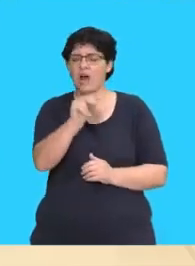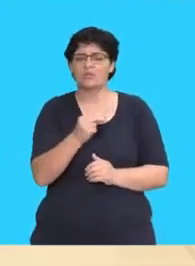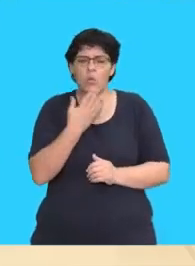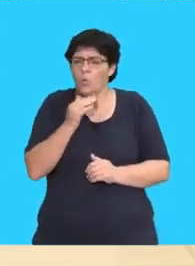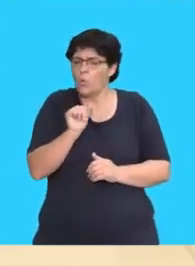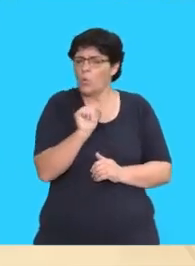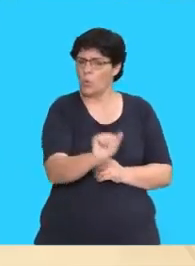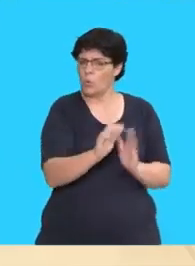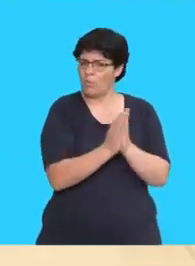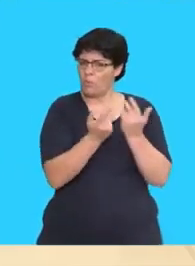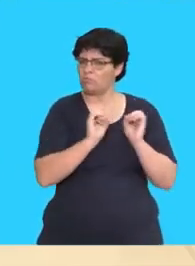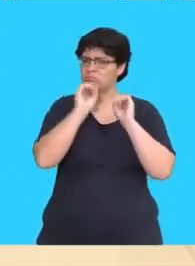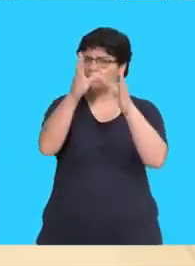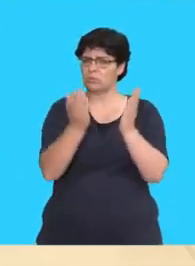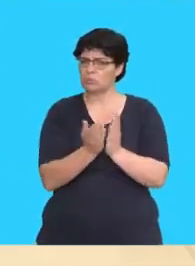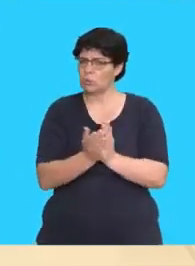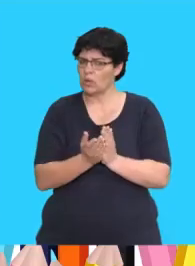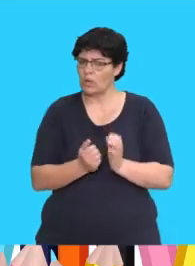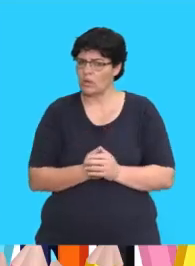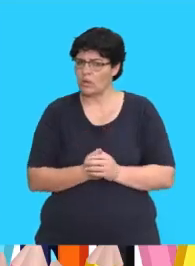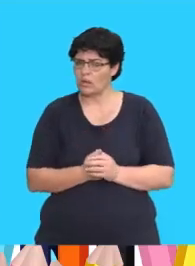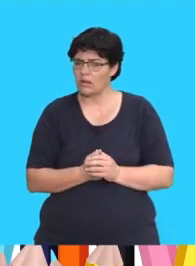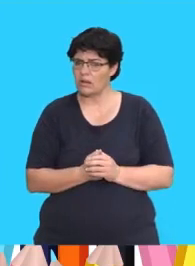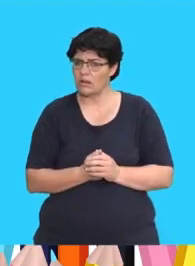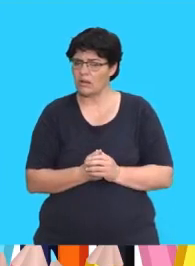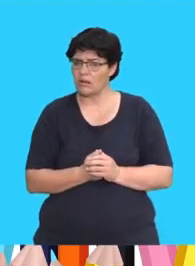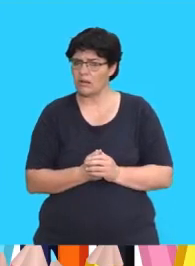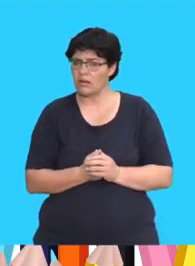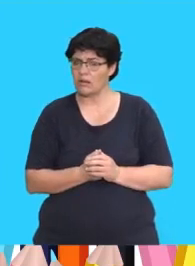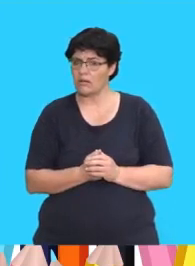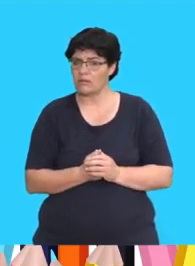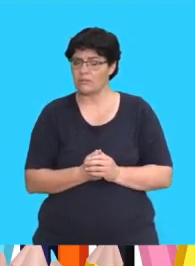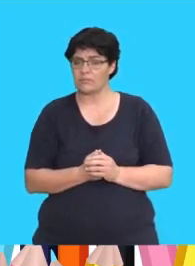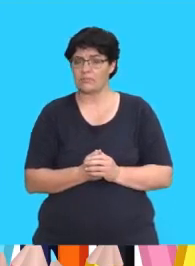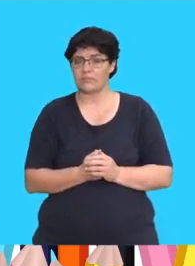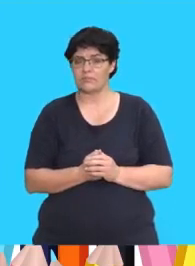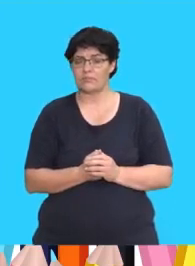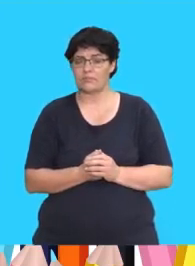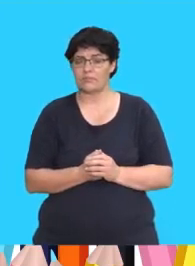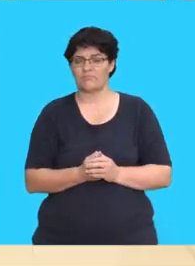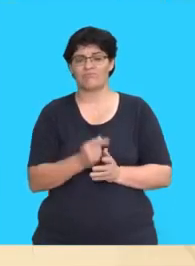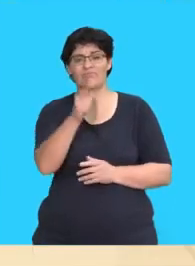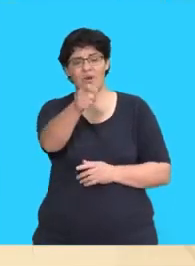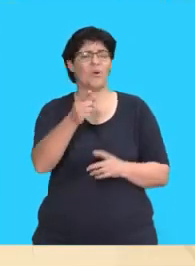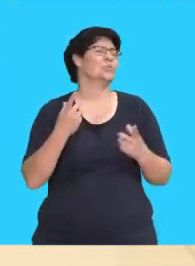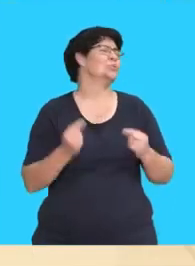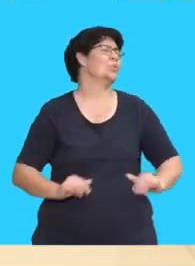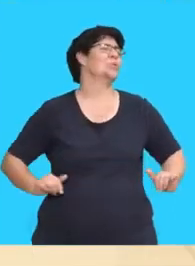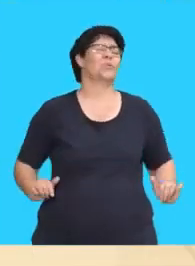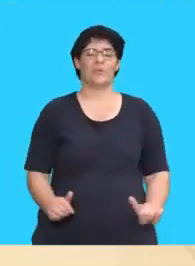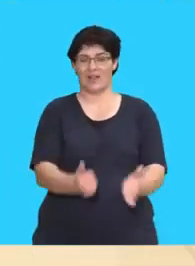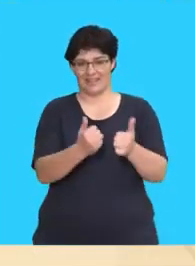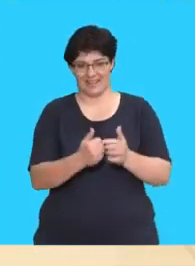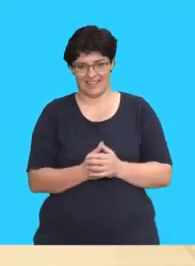did she take to school? She took her book to school. You're doing